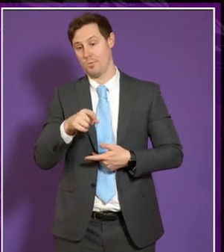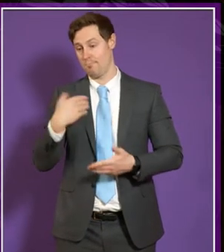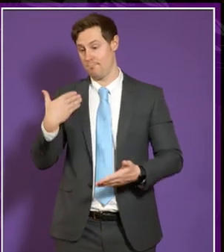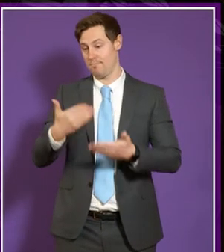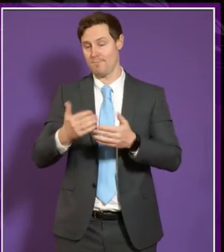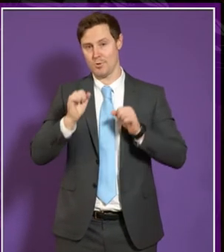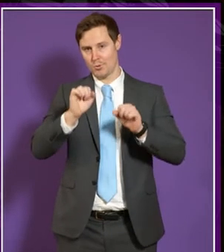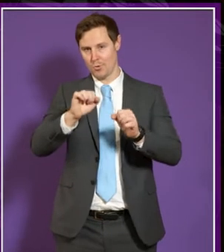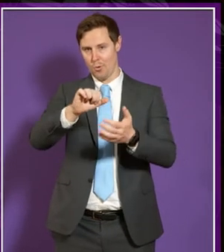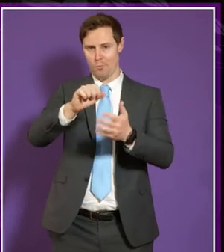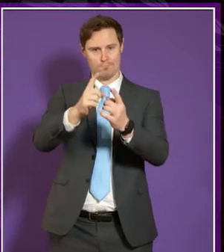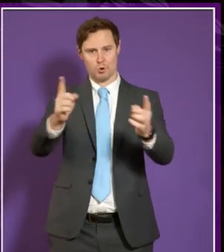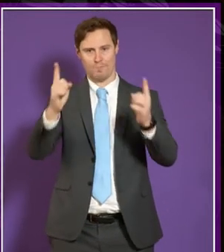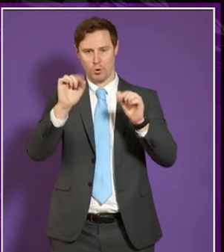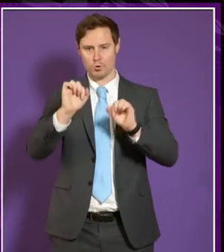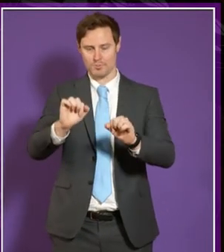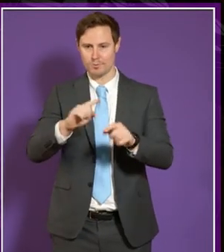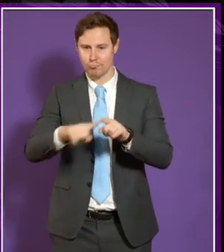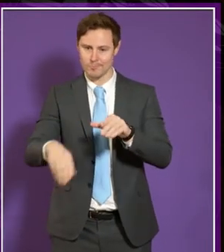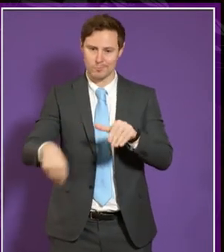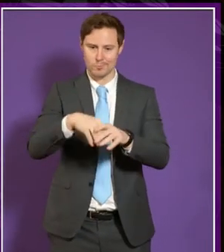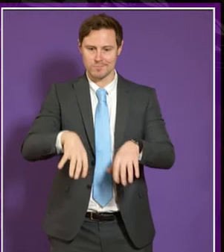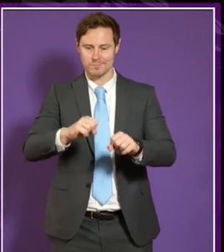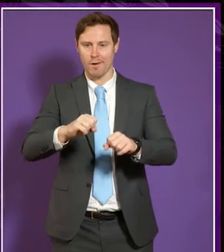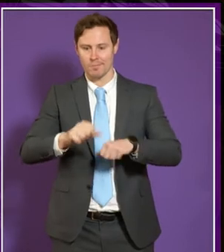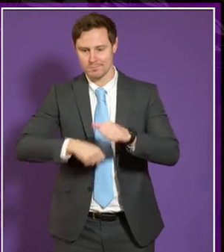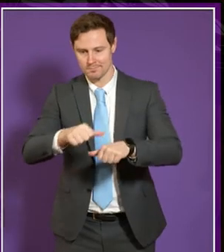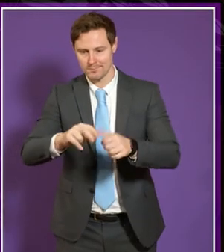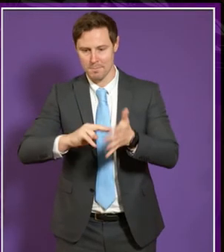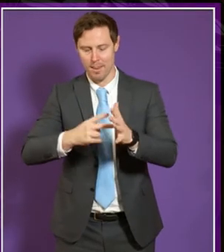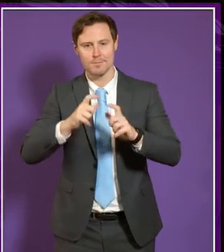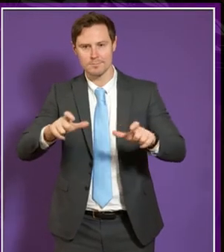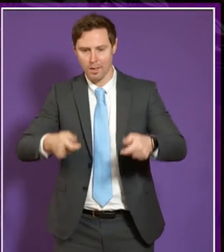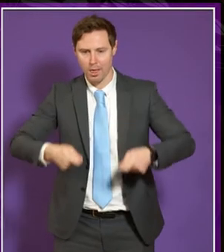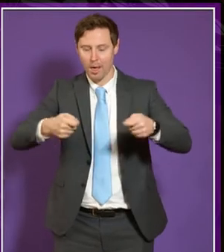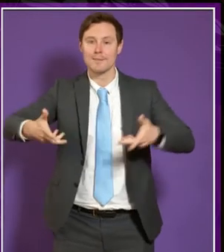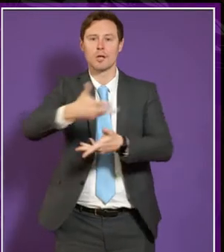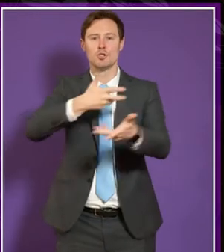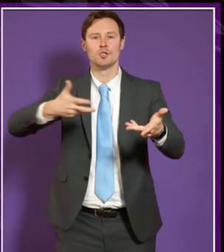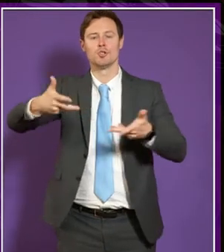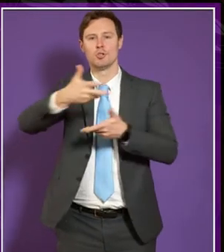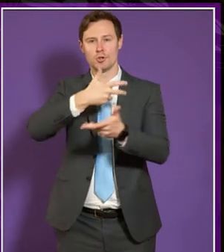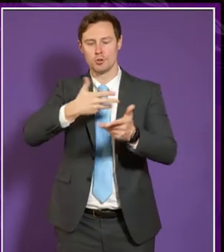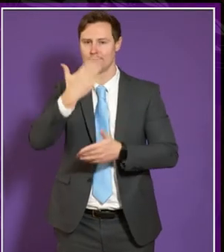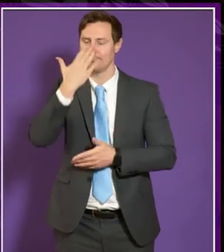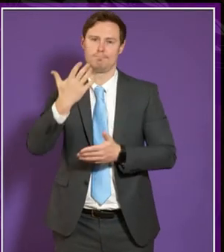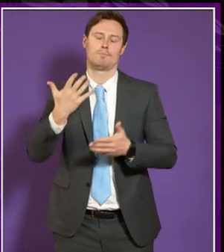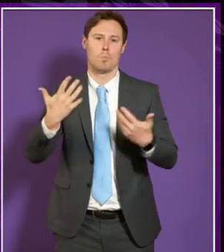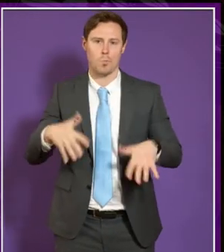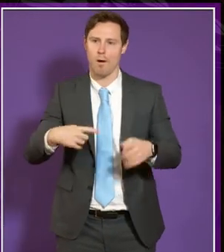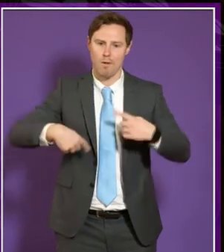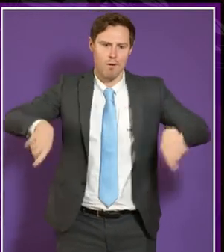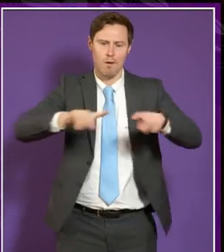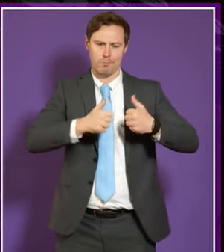are at in your institution in terms of the implementation of the bsl plan is that it's up for discussion i think that there is clearly a tremendous amount of